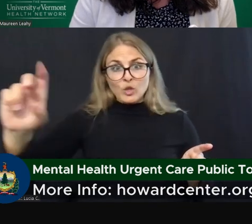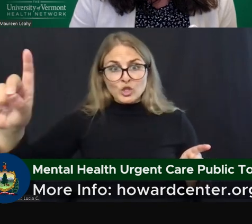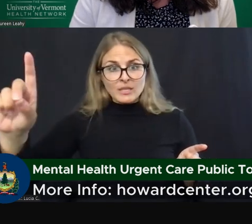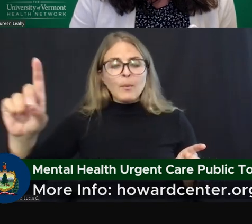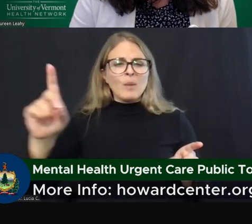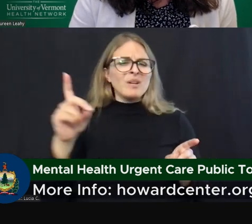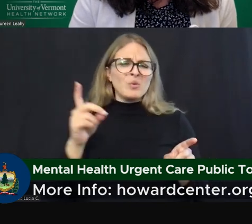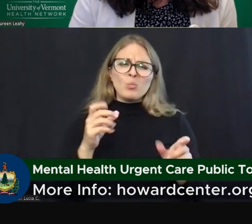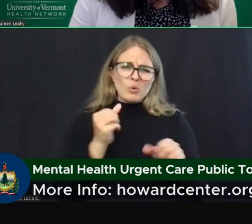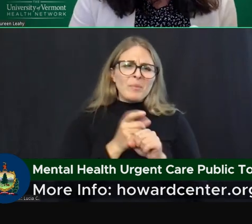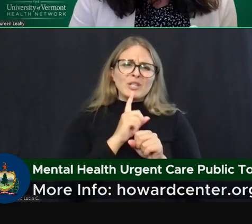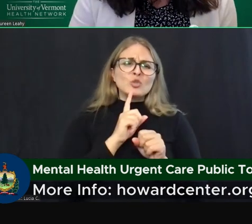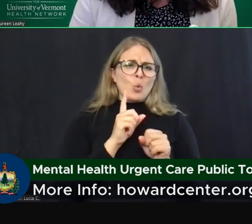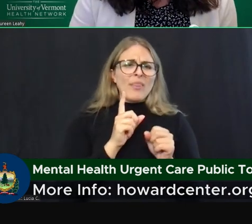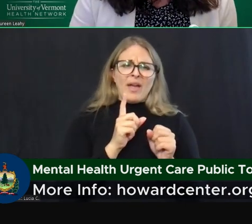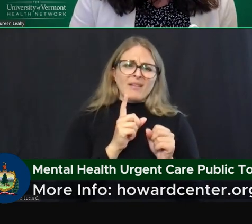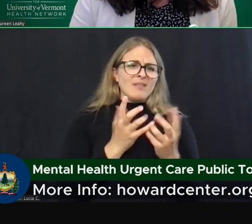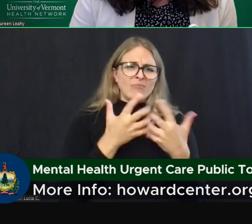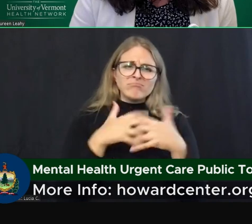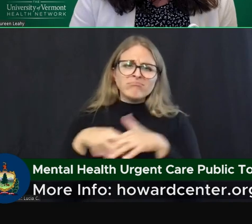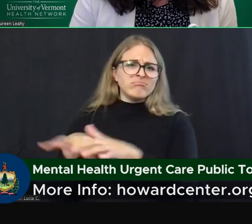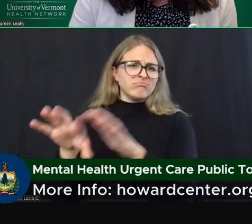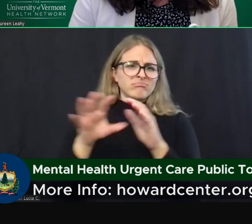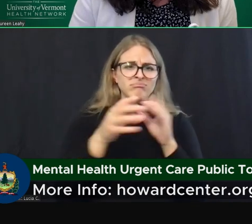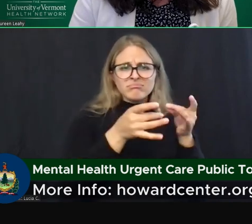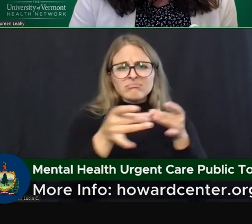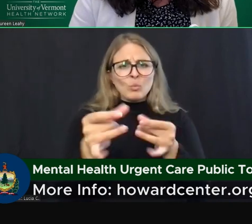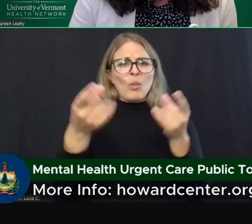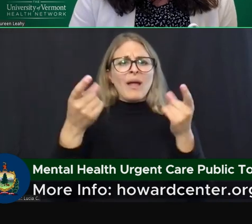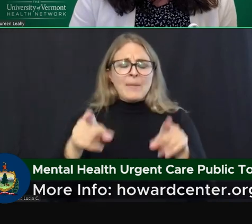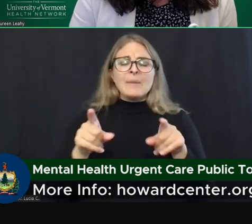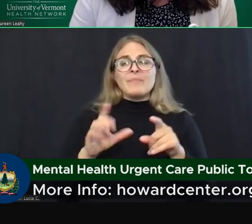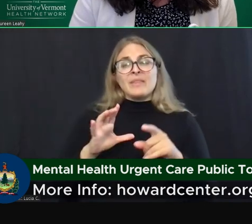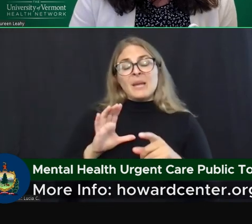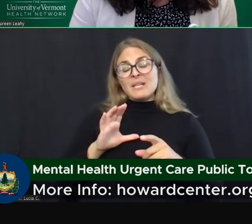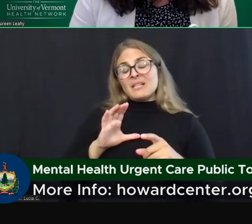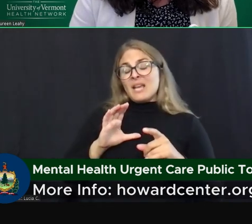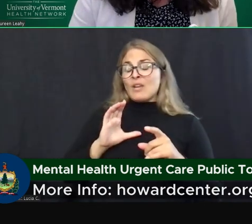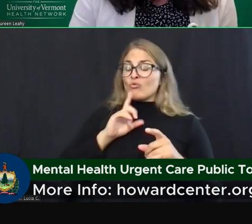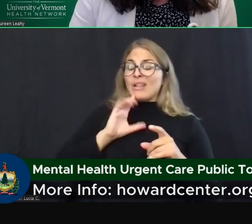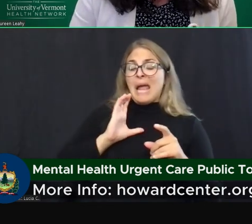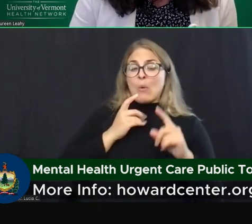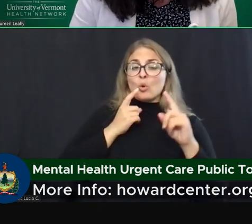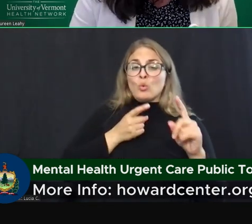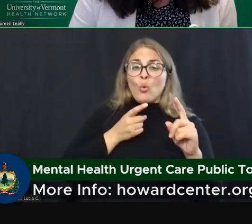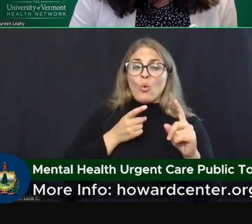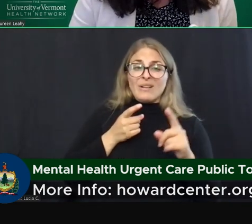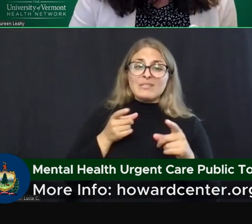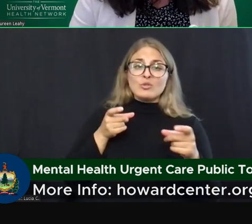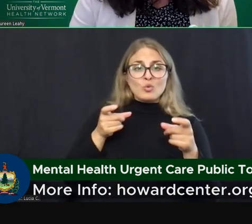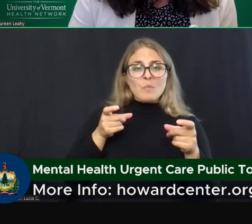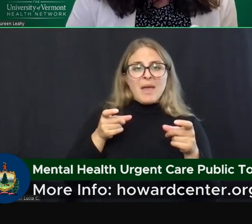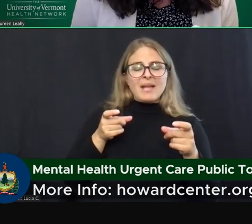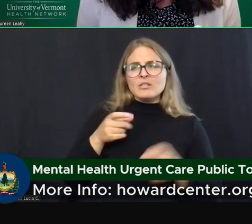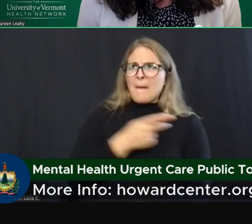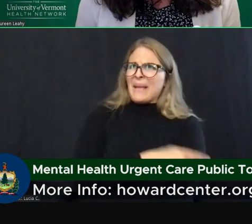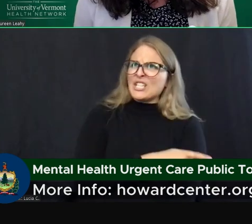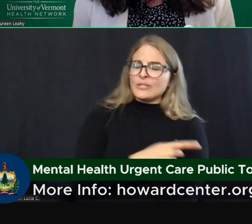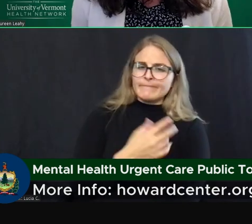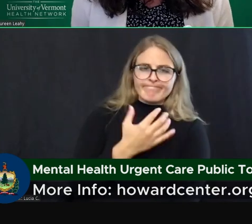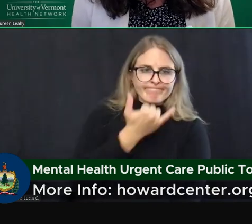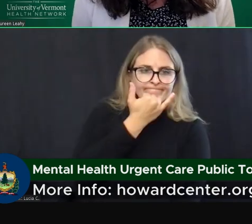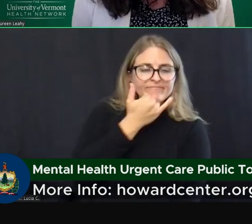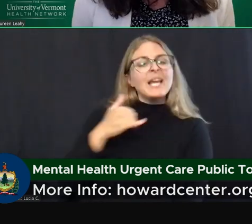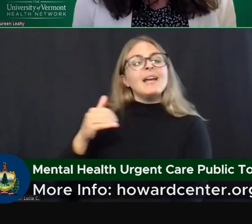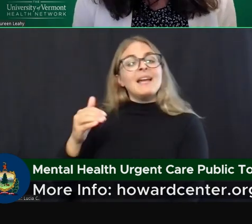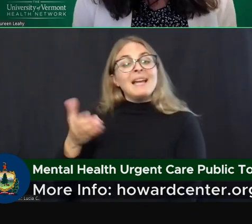a warm handoff. Our goal is to be able to manage as many of the patients as guests, I'll get that right, as many of the